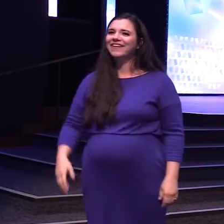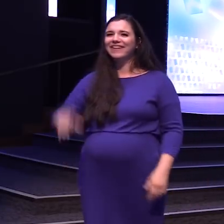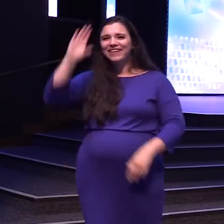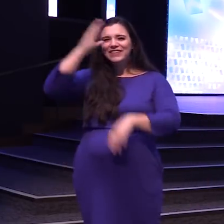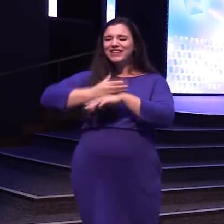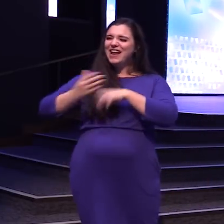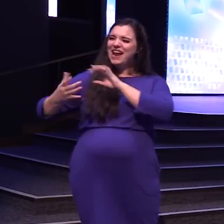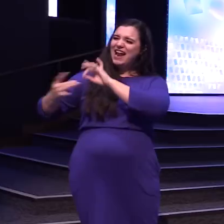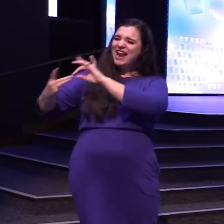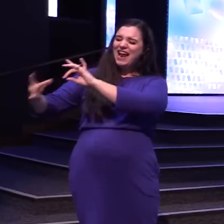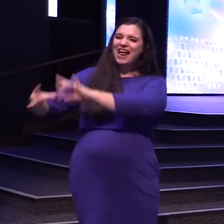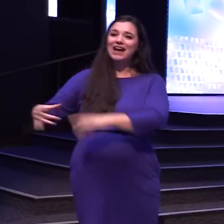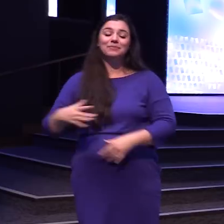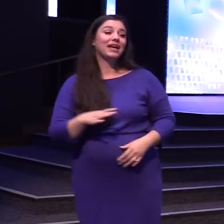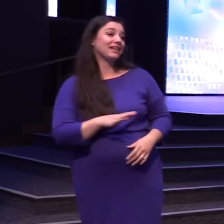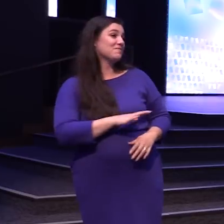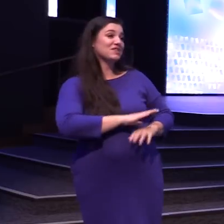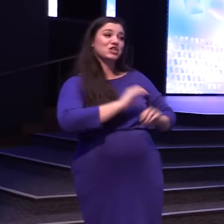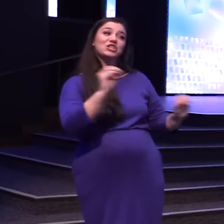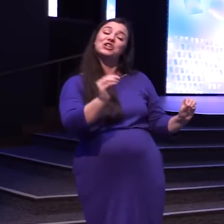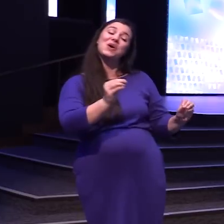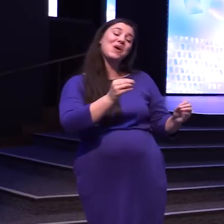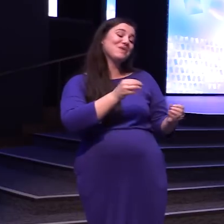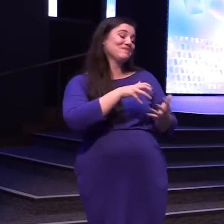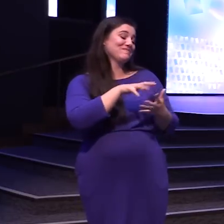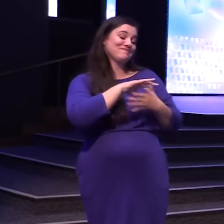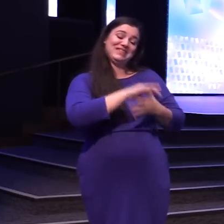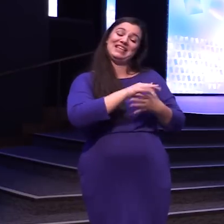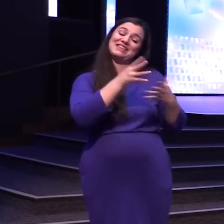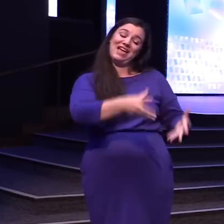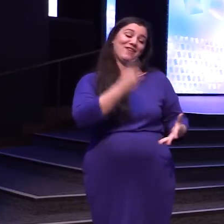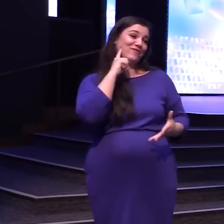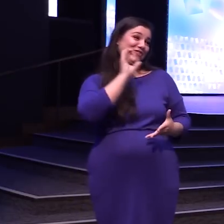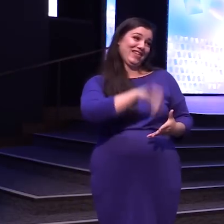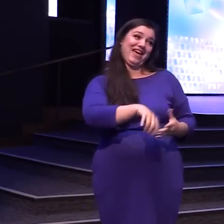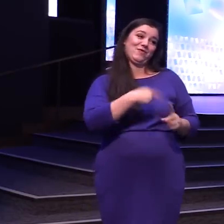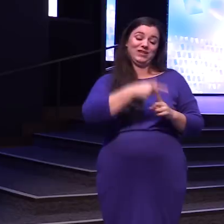I was like There ain't gonna be No meat left For nuggets When daddy's done With that thing